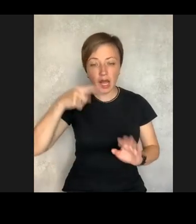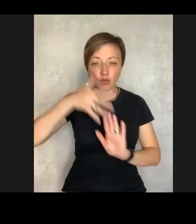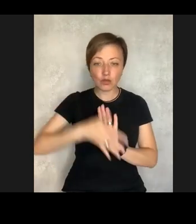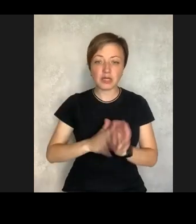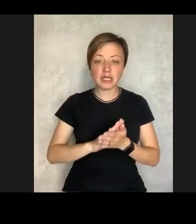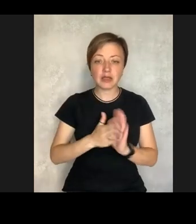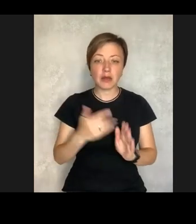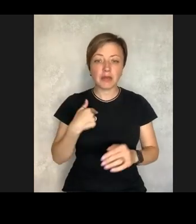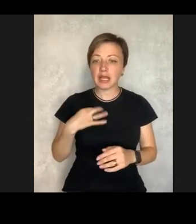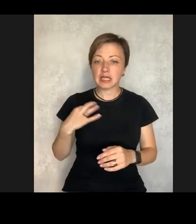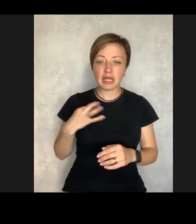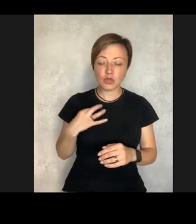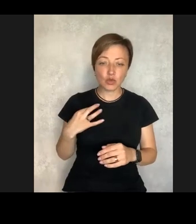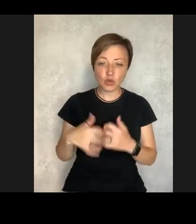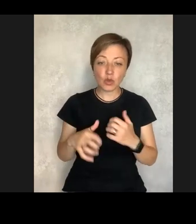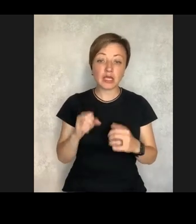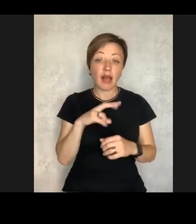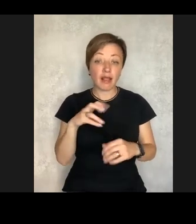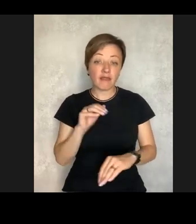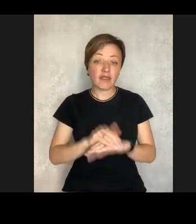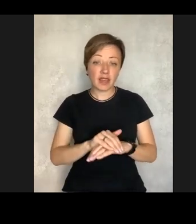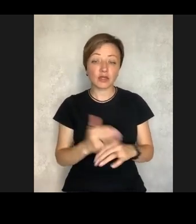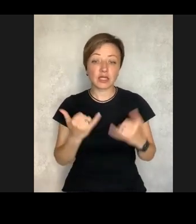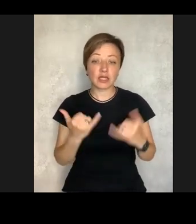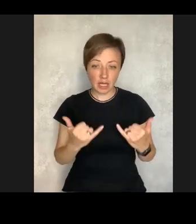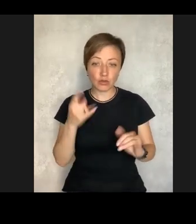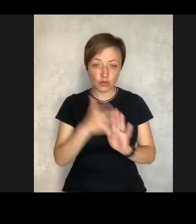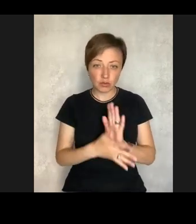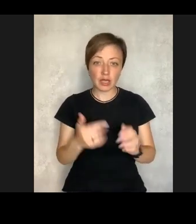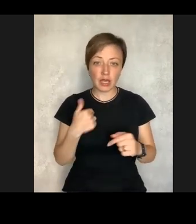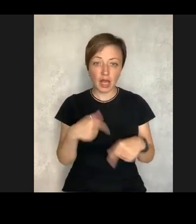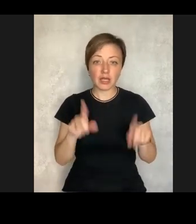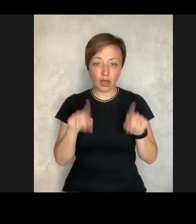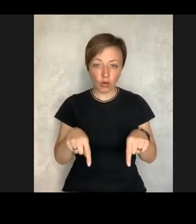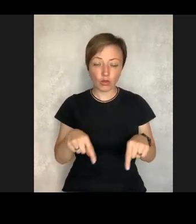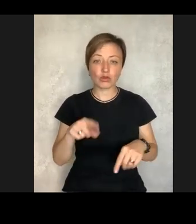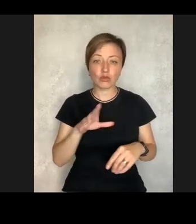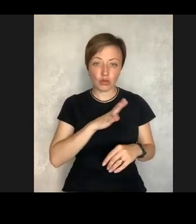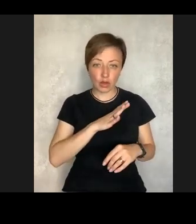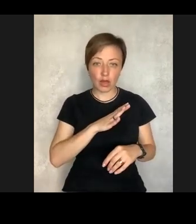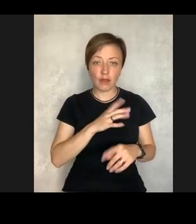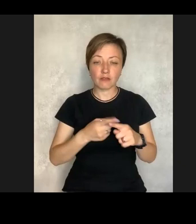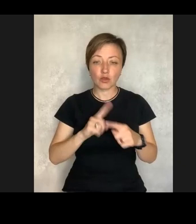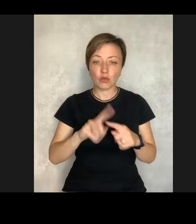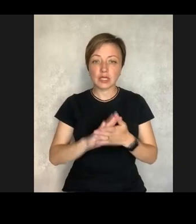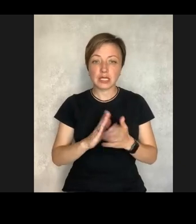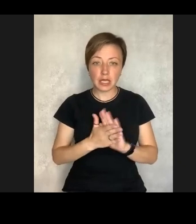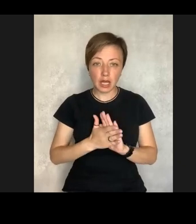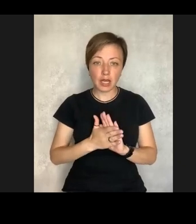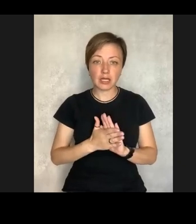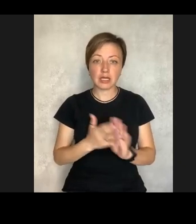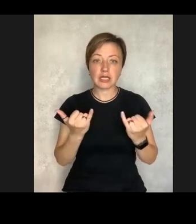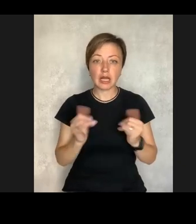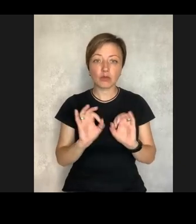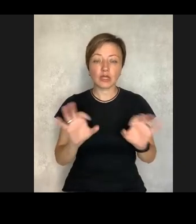thought that this did not relate to me because of my situation and also I had the knowledge,